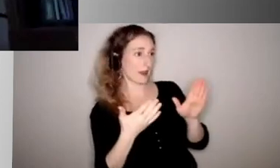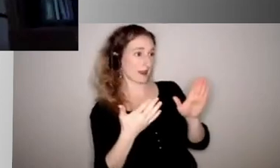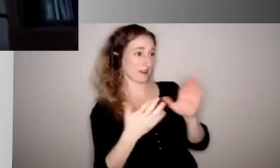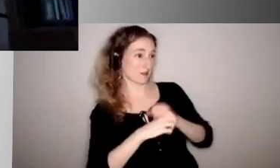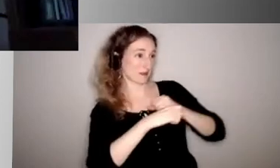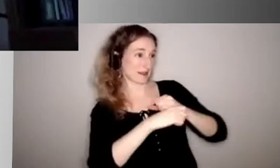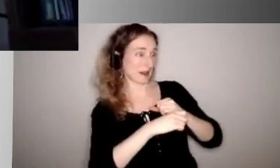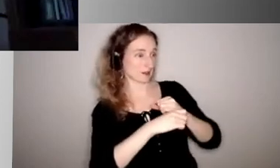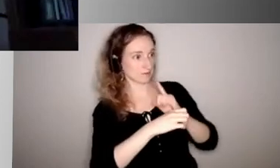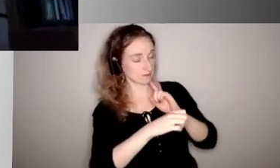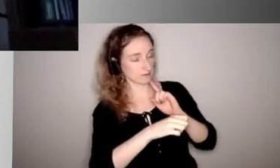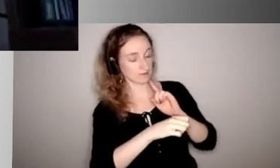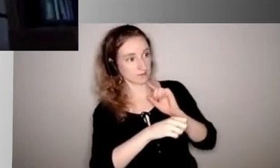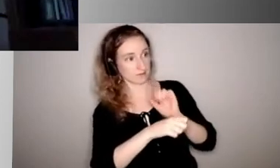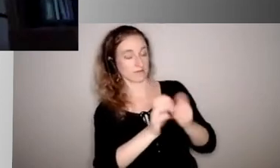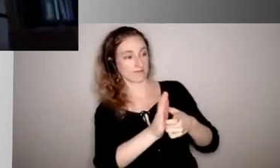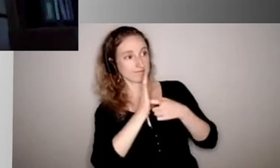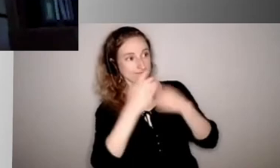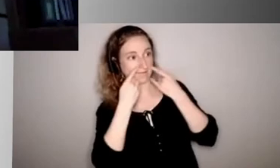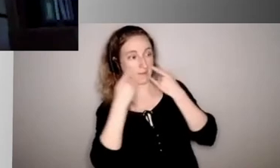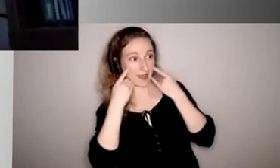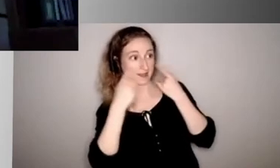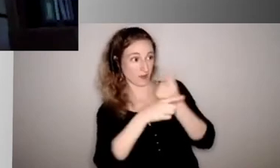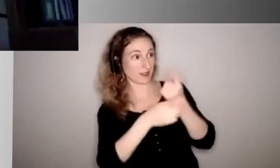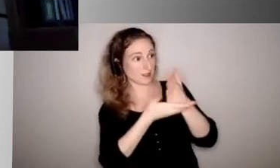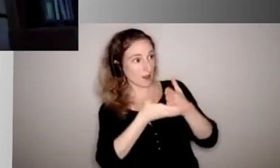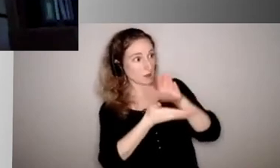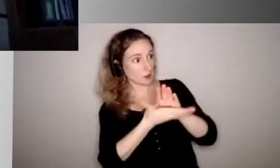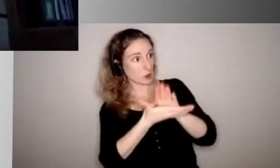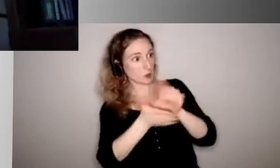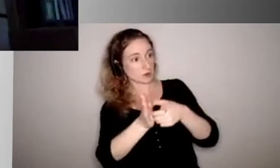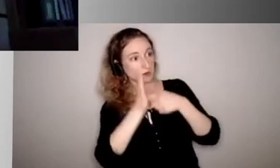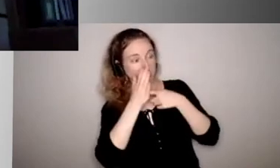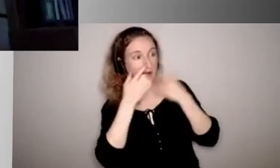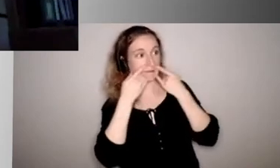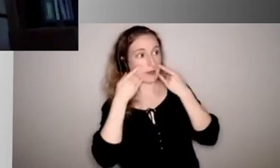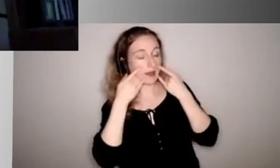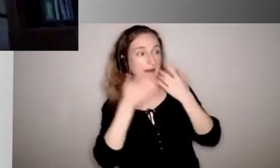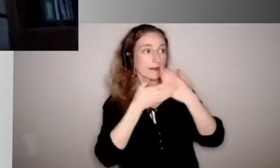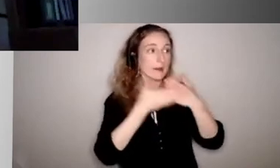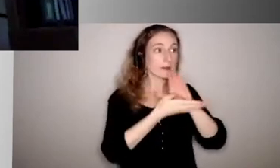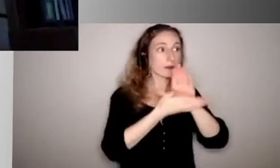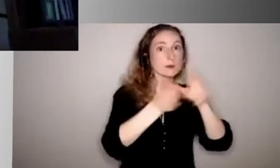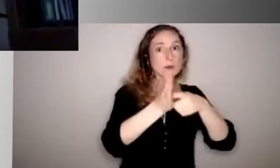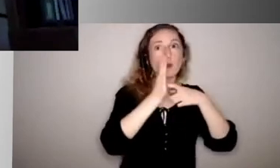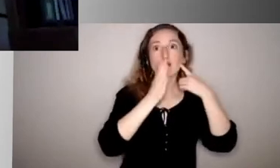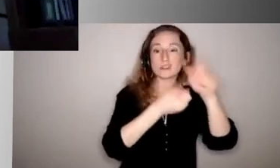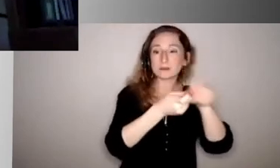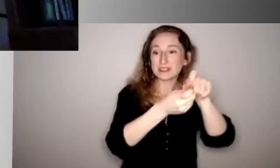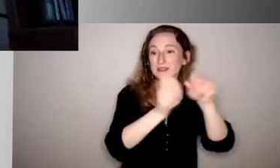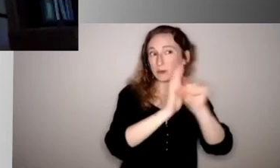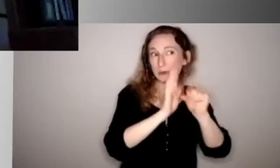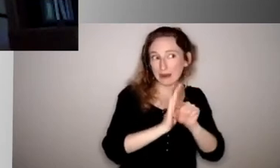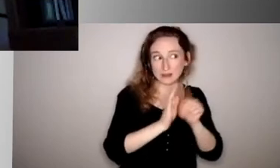some schools are mandating that for all grades, some schools, it's only certain grades. And I know for my own daughter who will